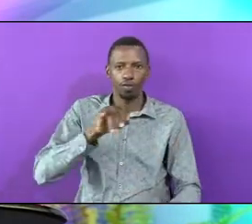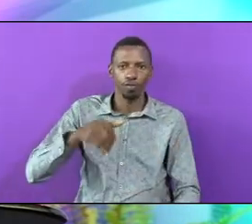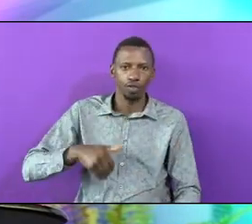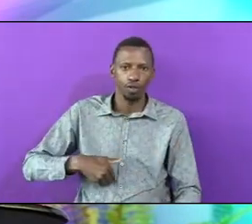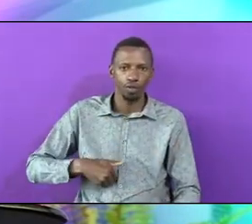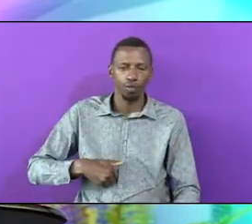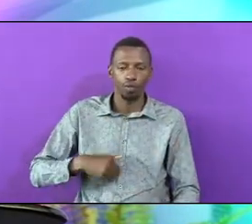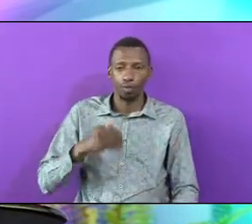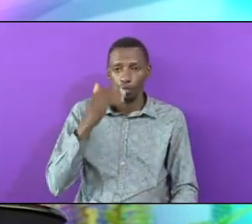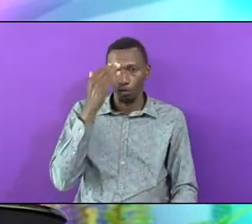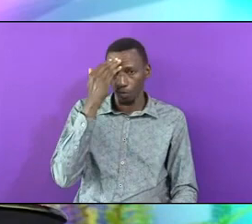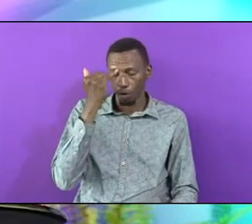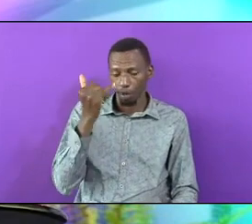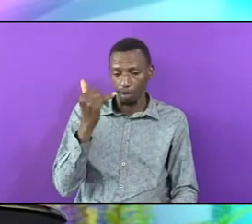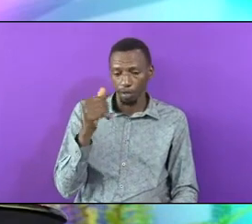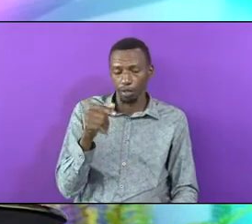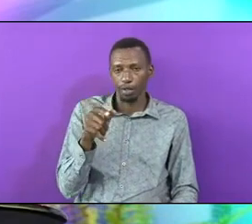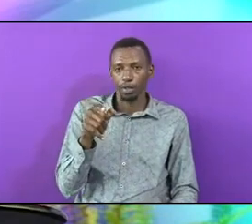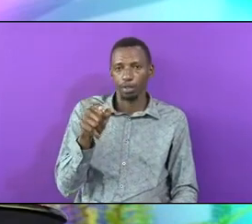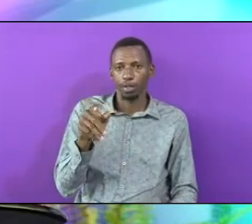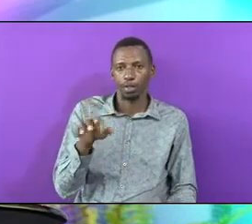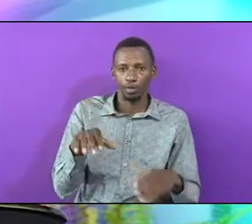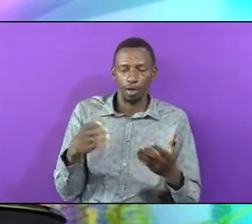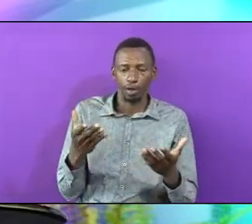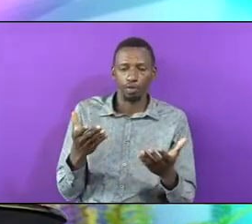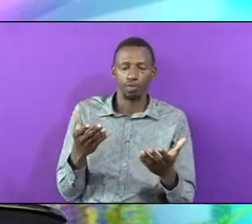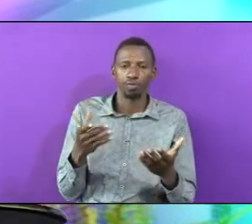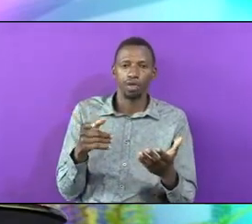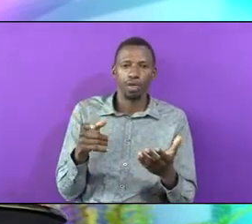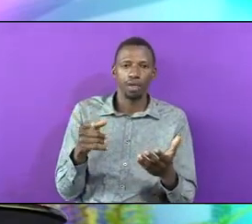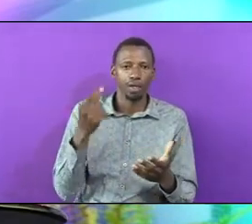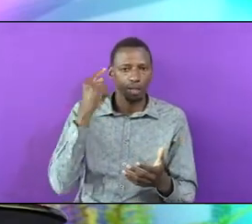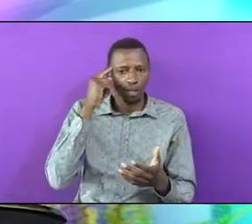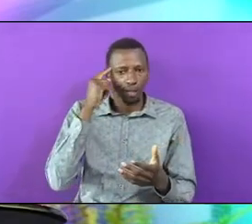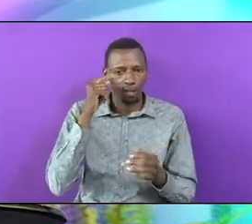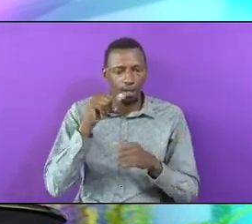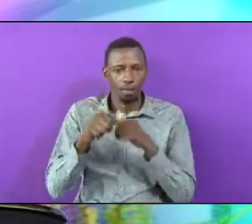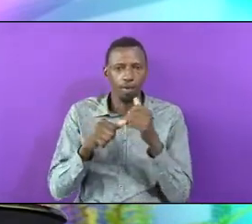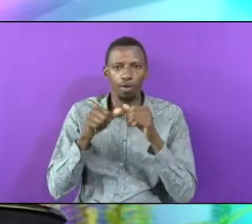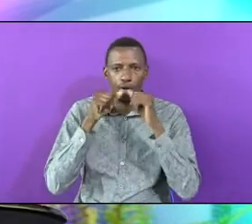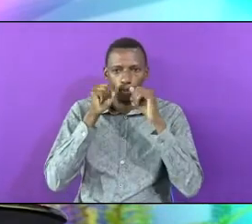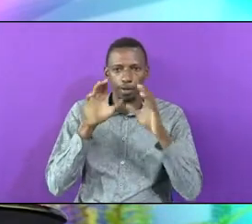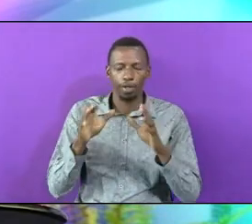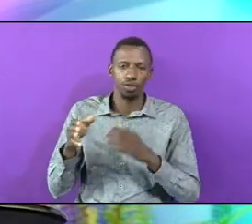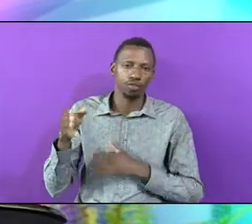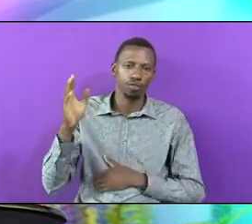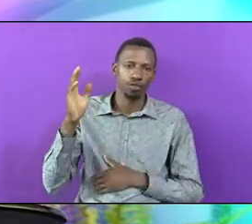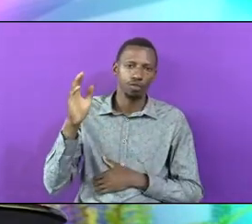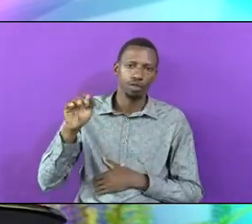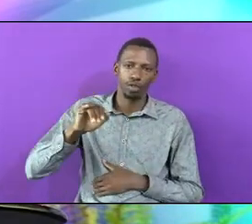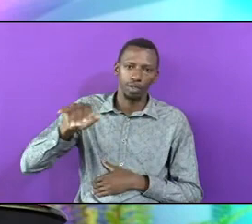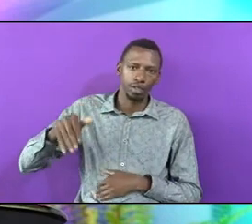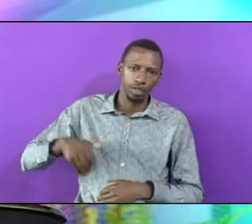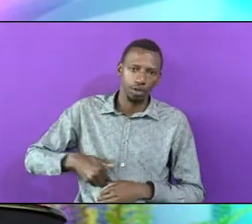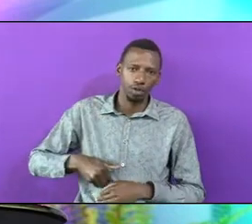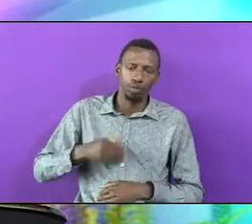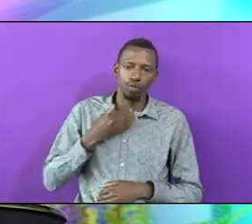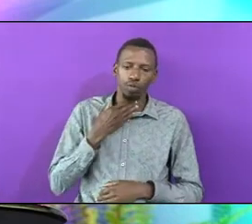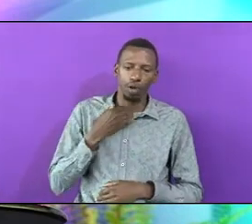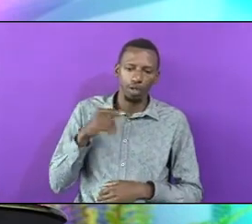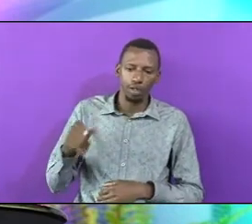Because Of How He Regarded The Blessings Of God Jacob Wanted These Blessings